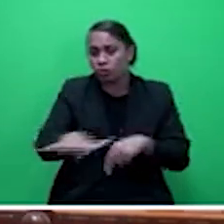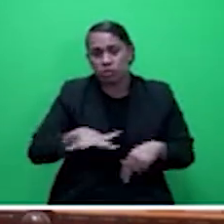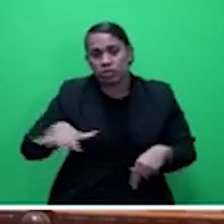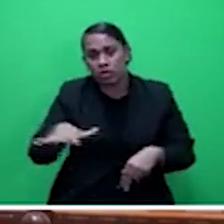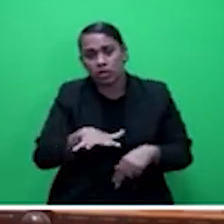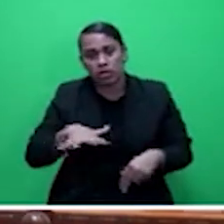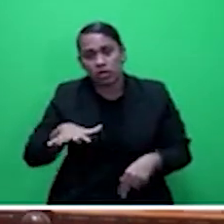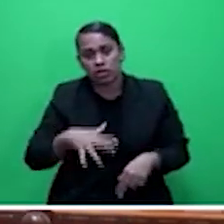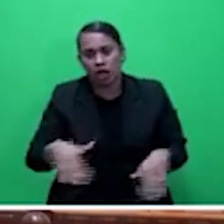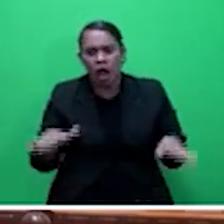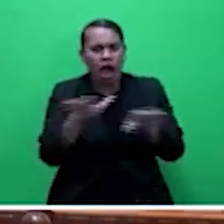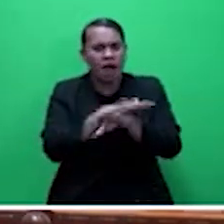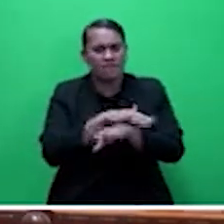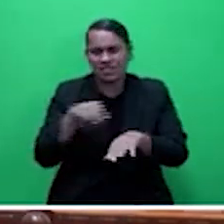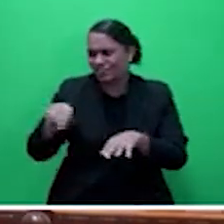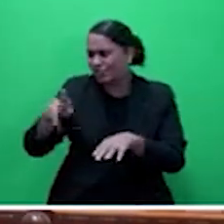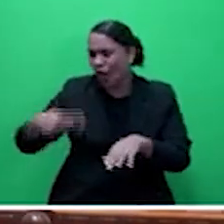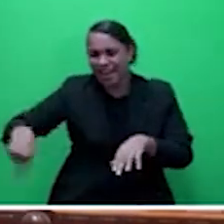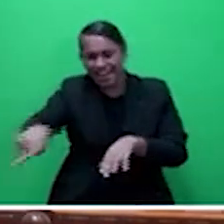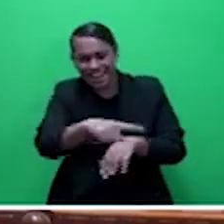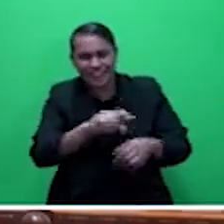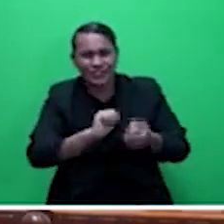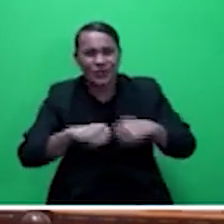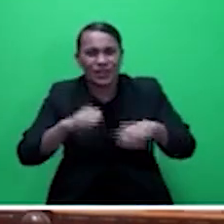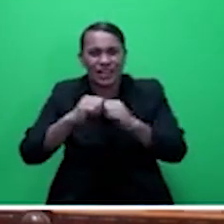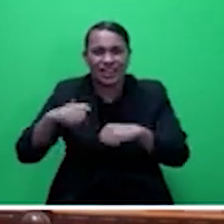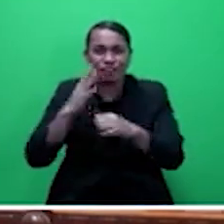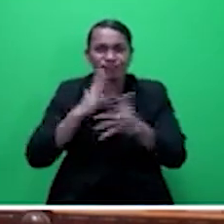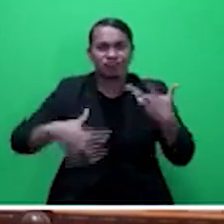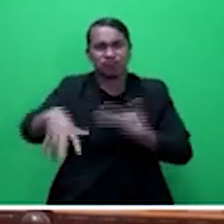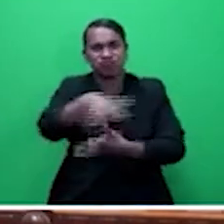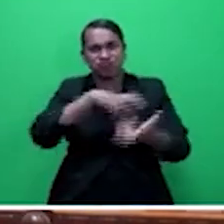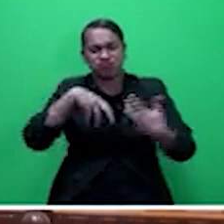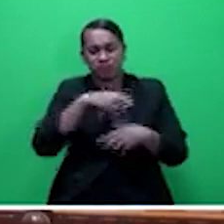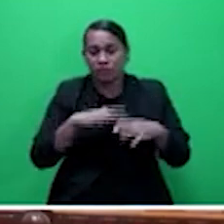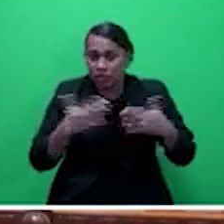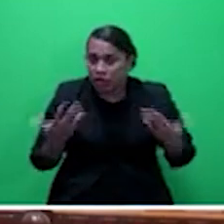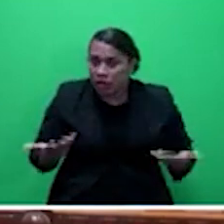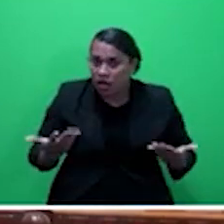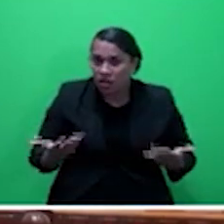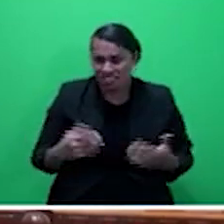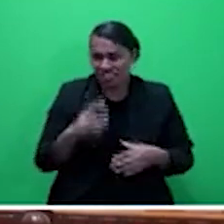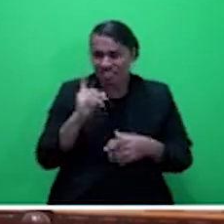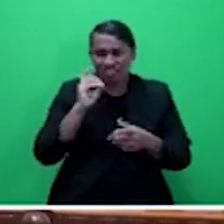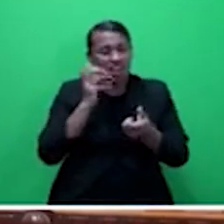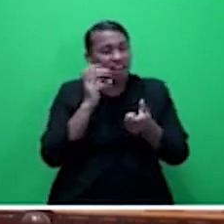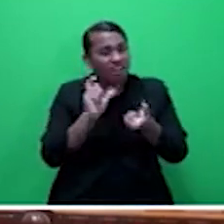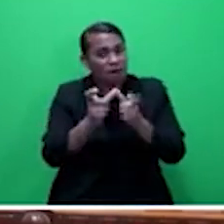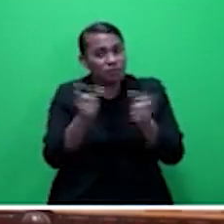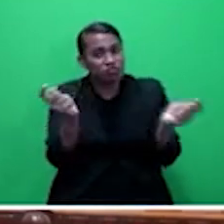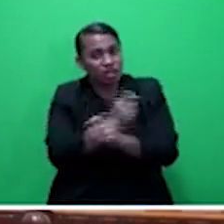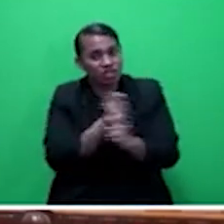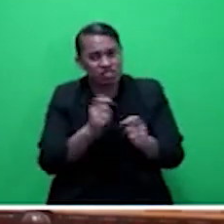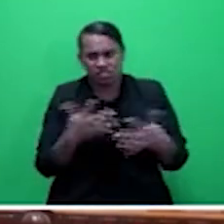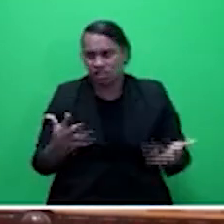a known fact that climate change is going to affect